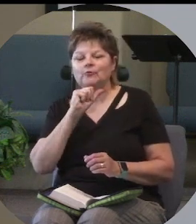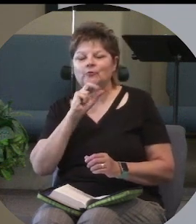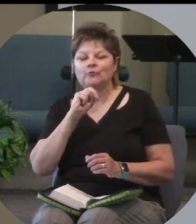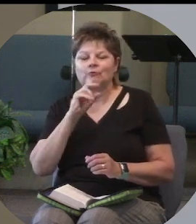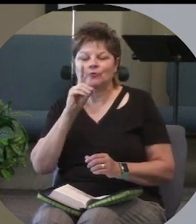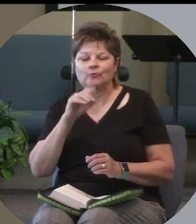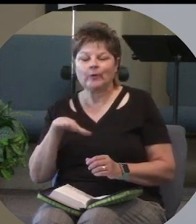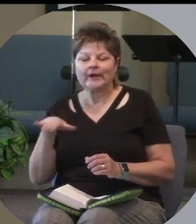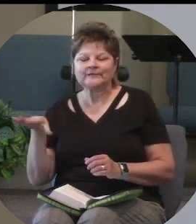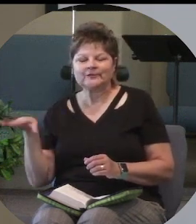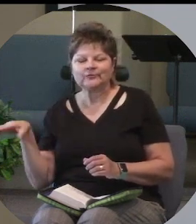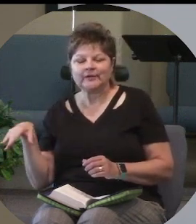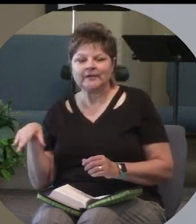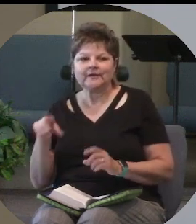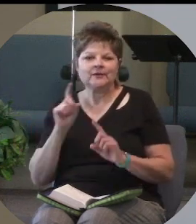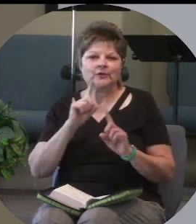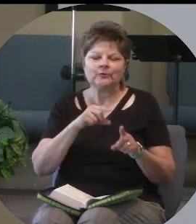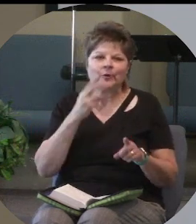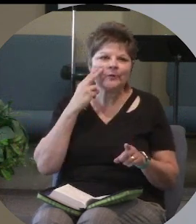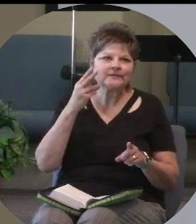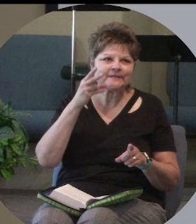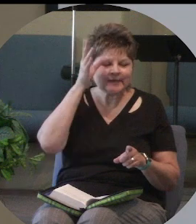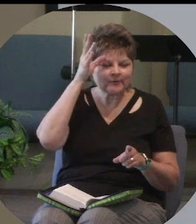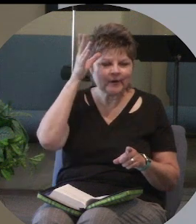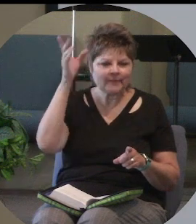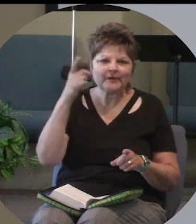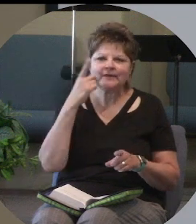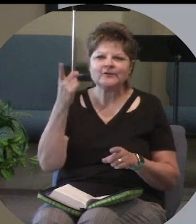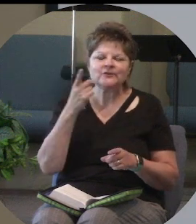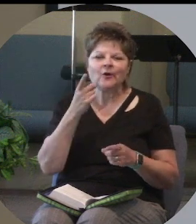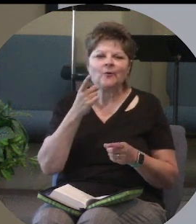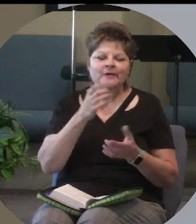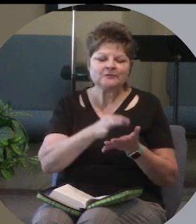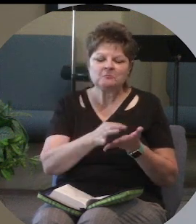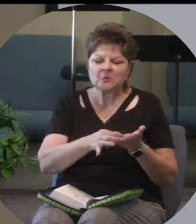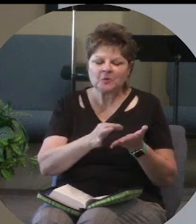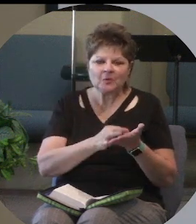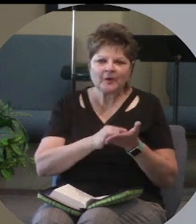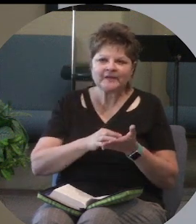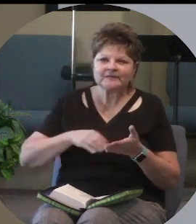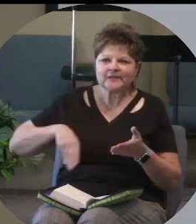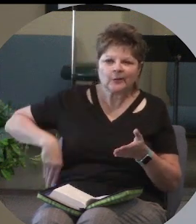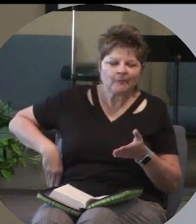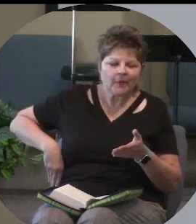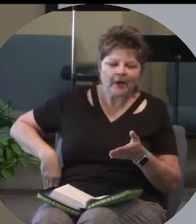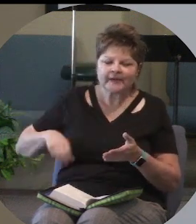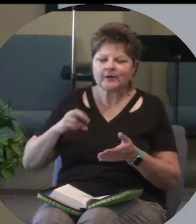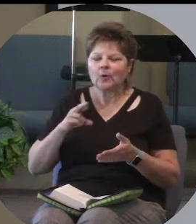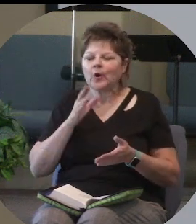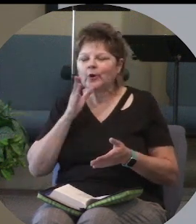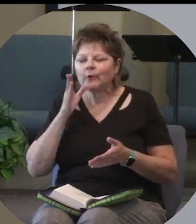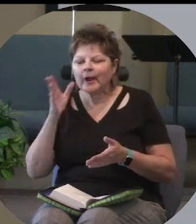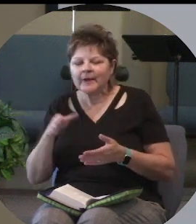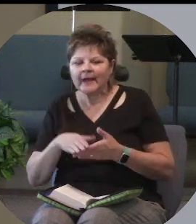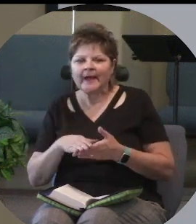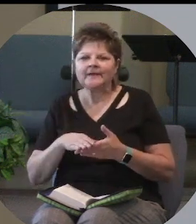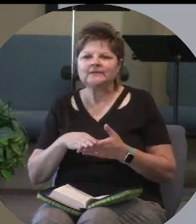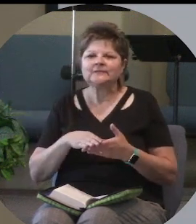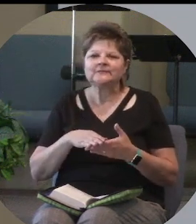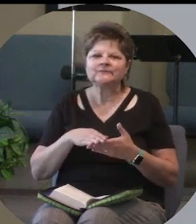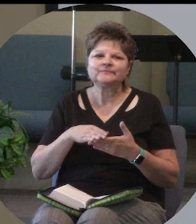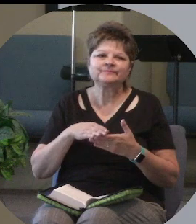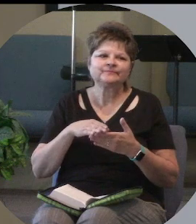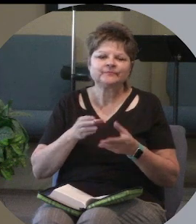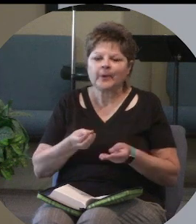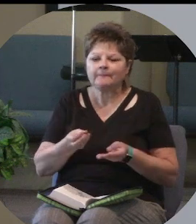And whenever you go visit, Grandpa, there's always a quarter in the pocket or Grandma has fresh-baked cookies on the counter